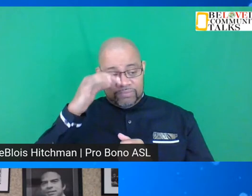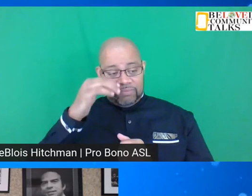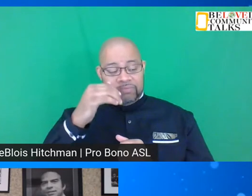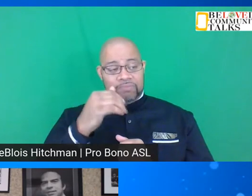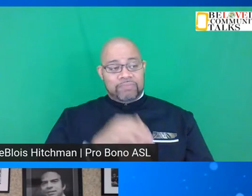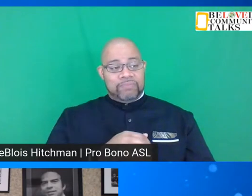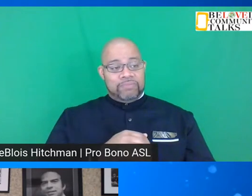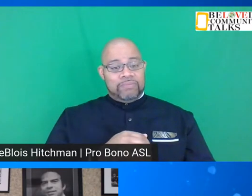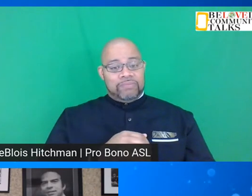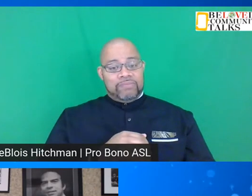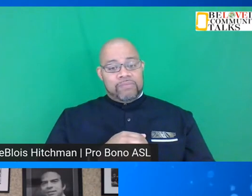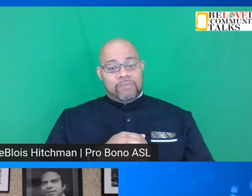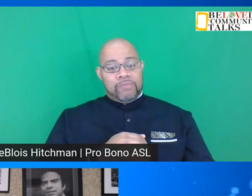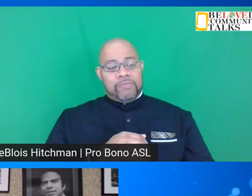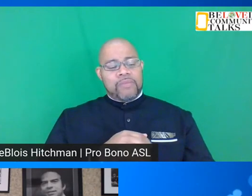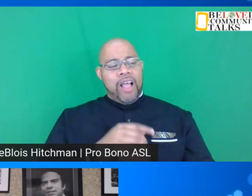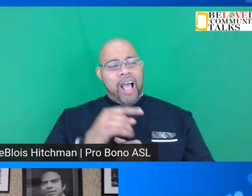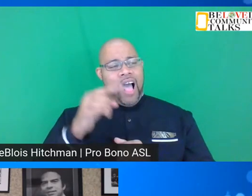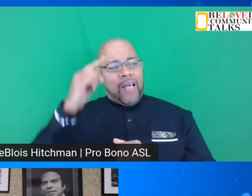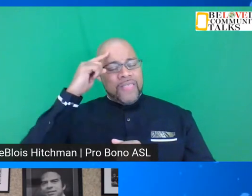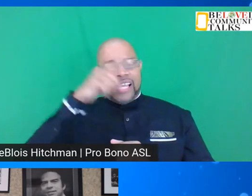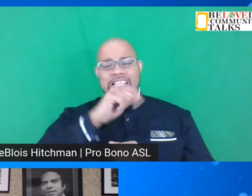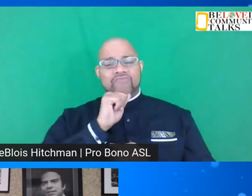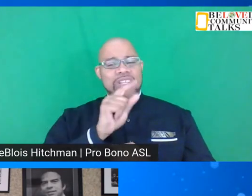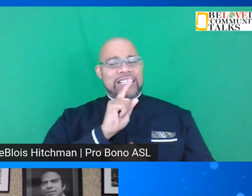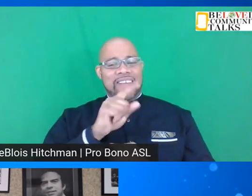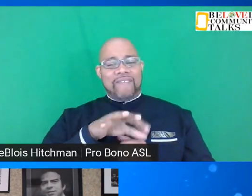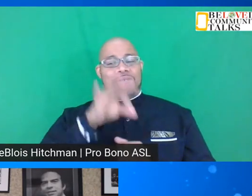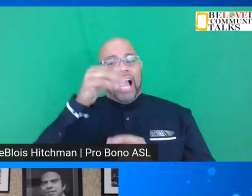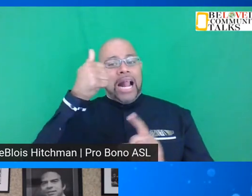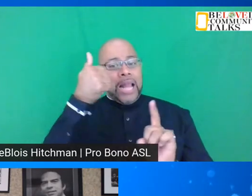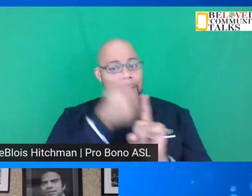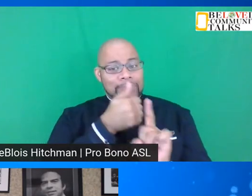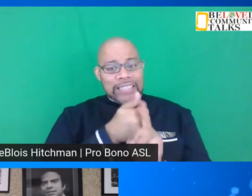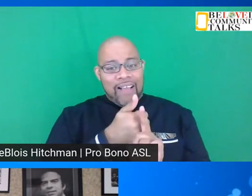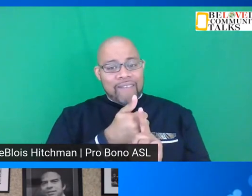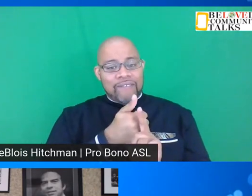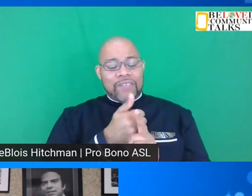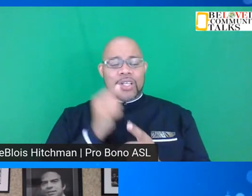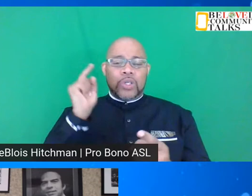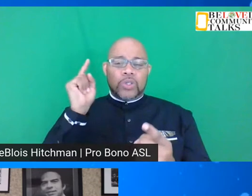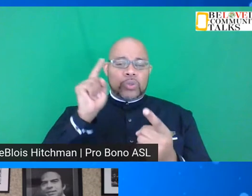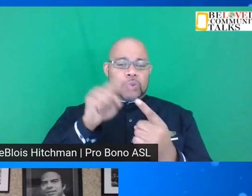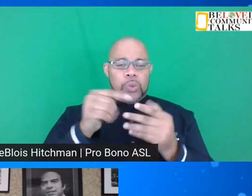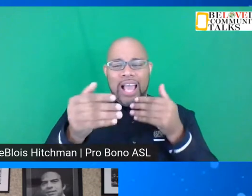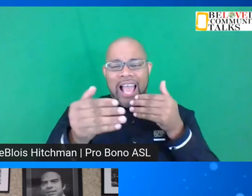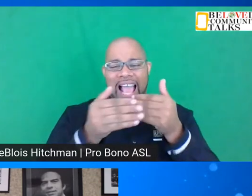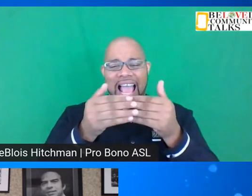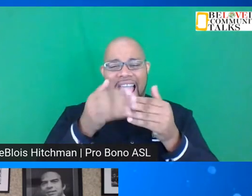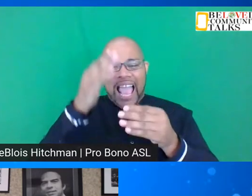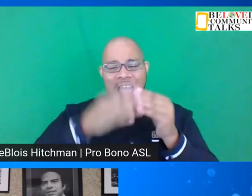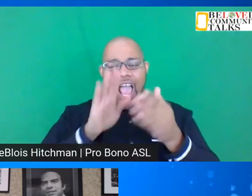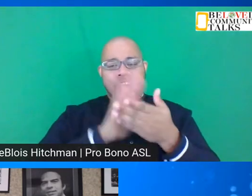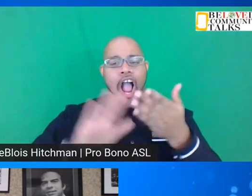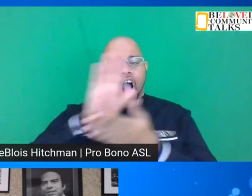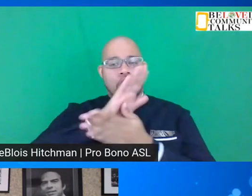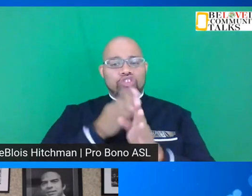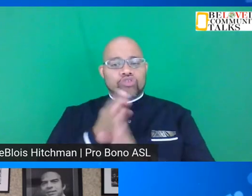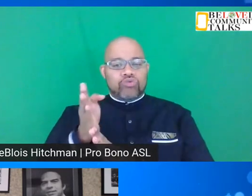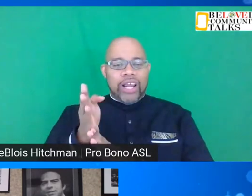who I think didn't really find himself until toward the end of his college career.